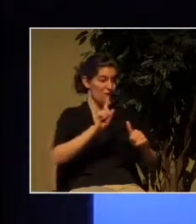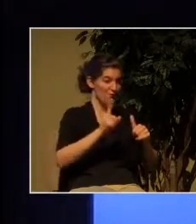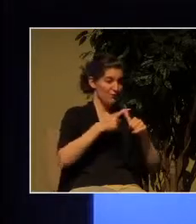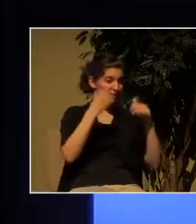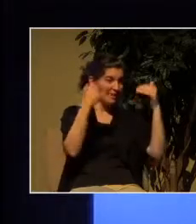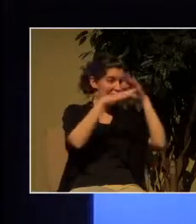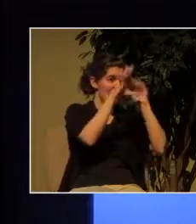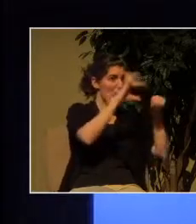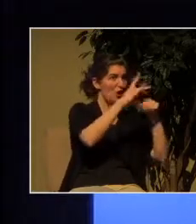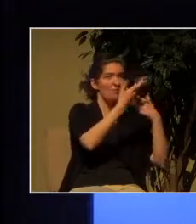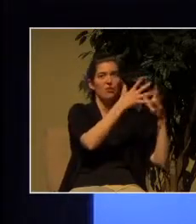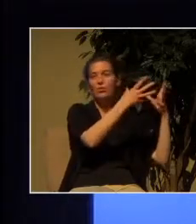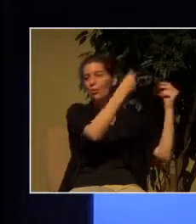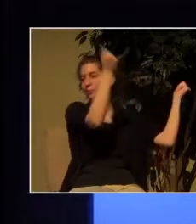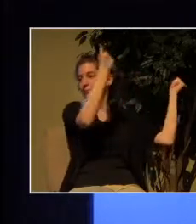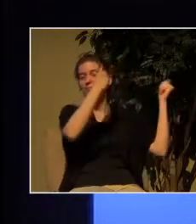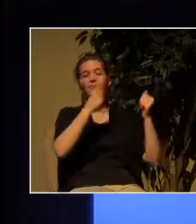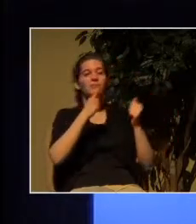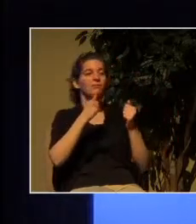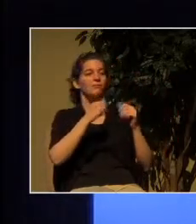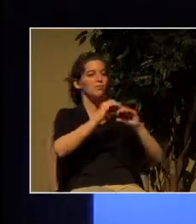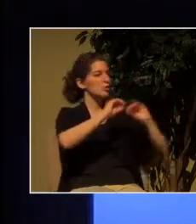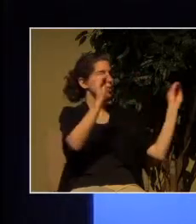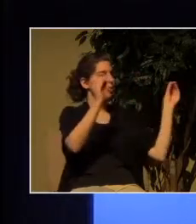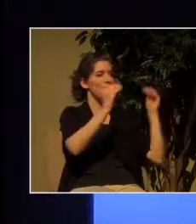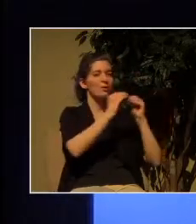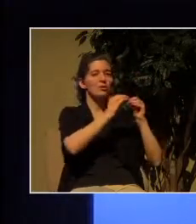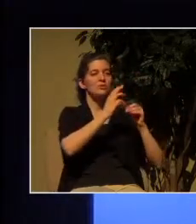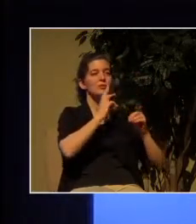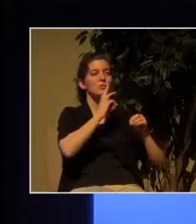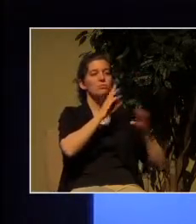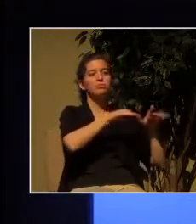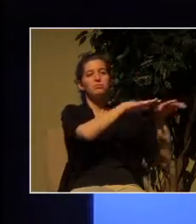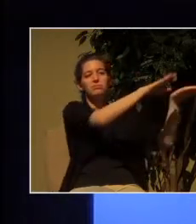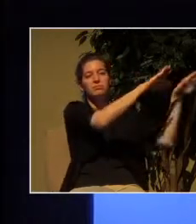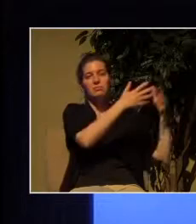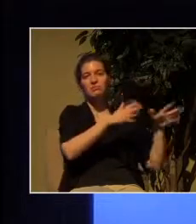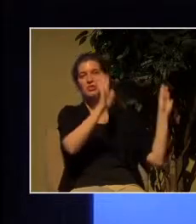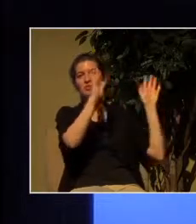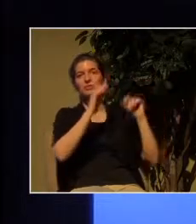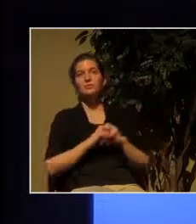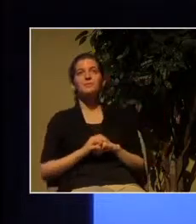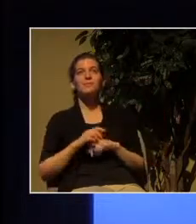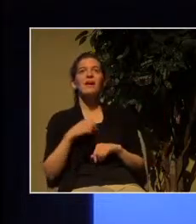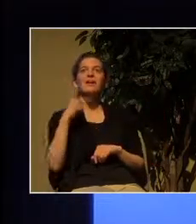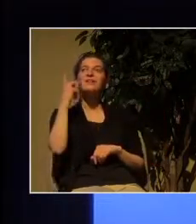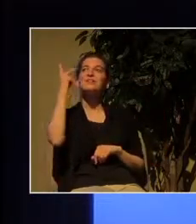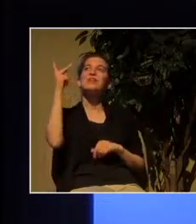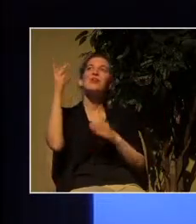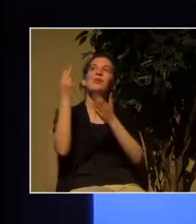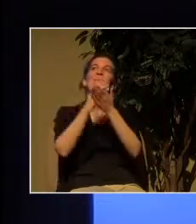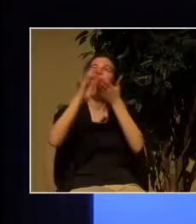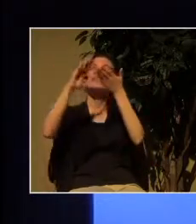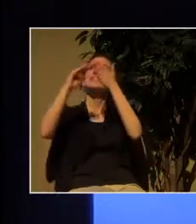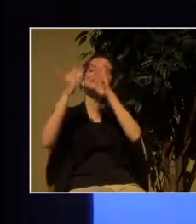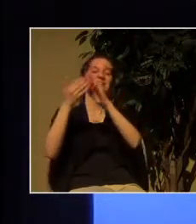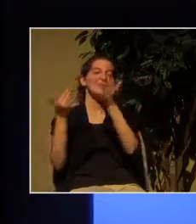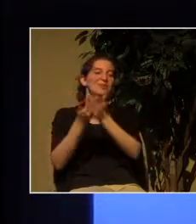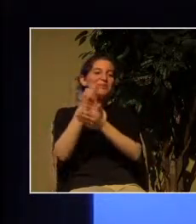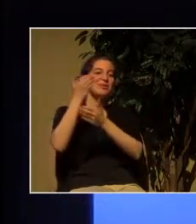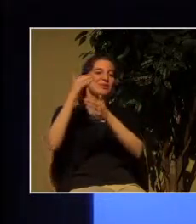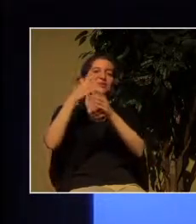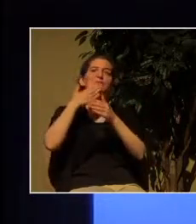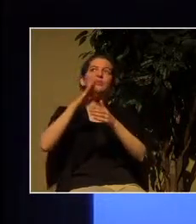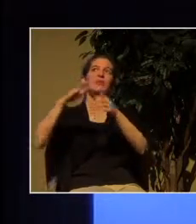and there was no longer any sea I saw the holy city the new Jerusalem coming down out of heaven from God